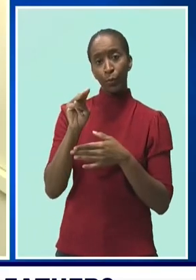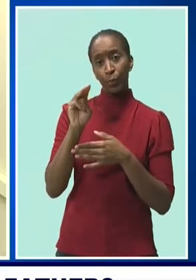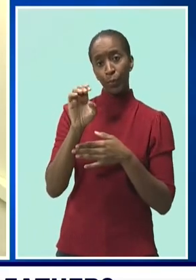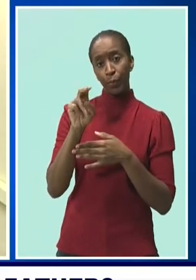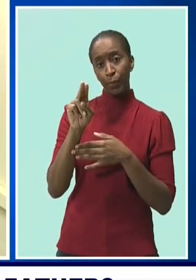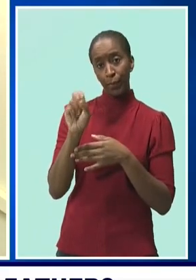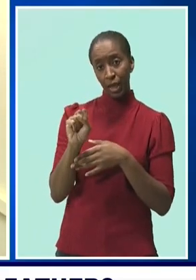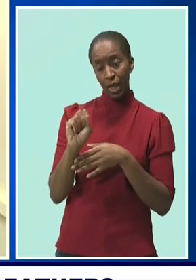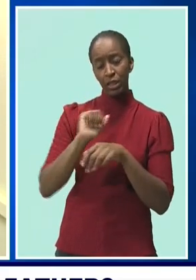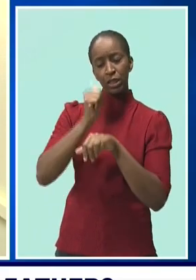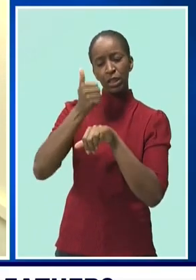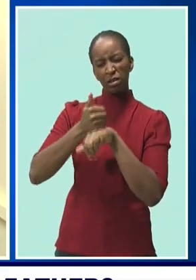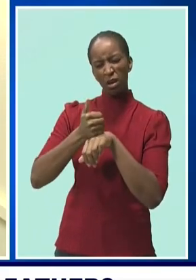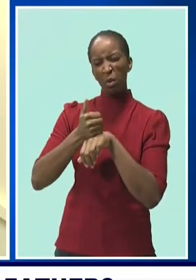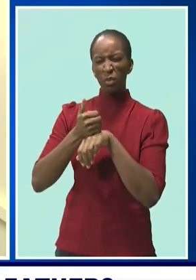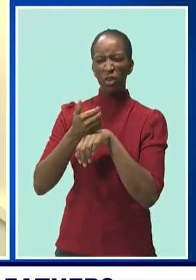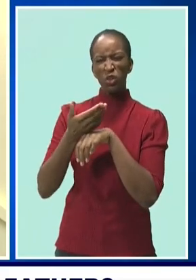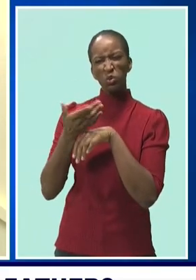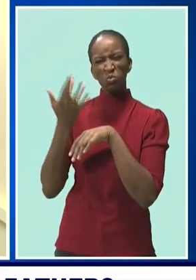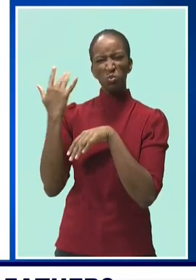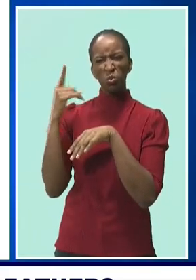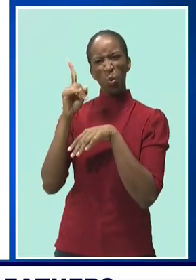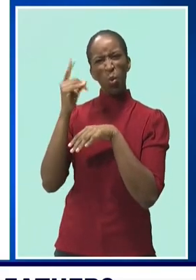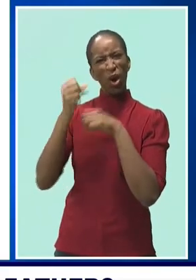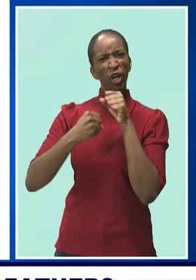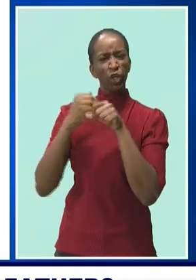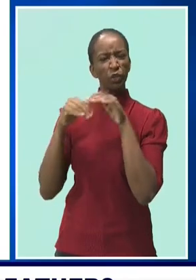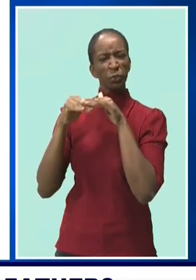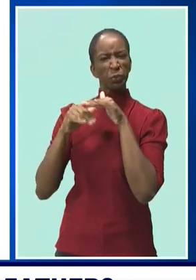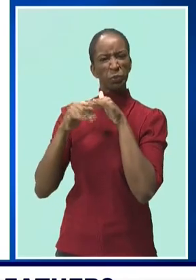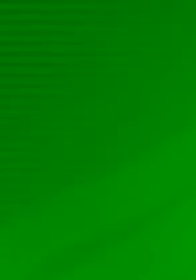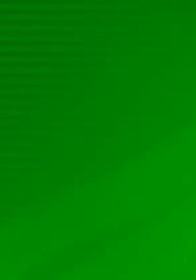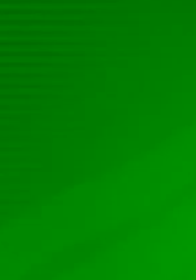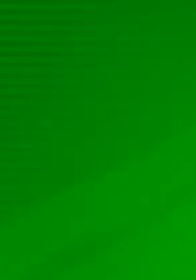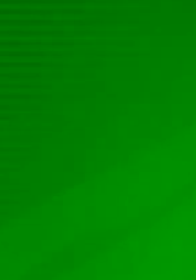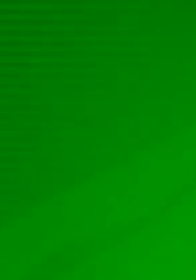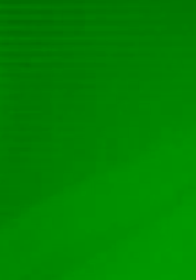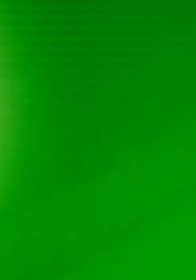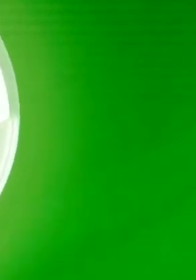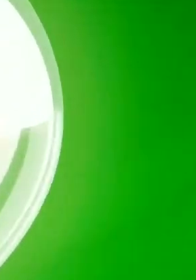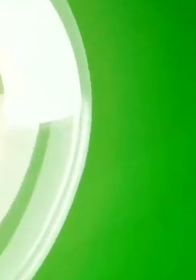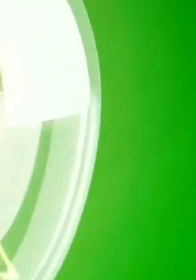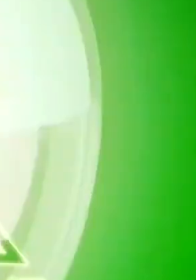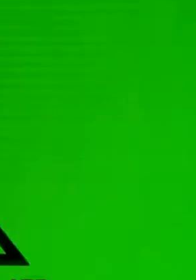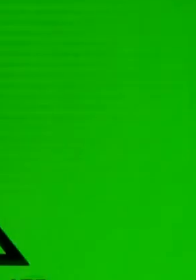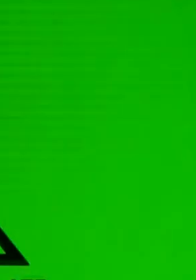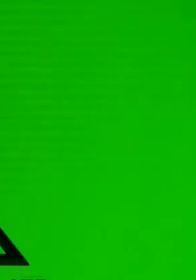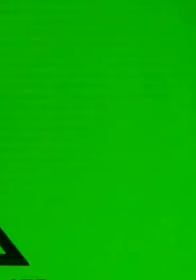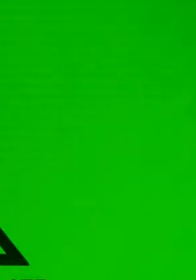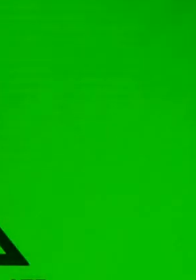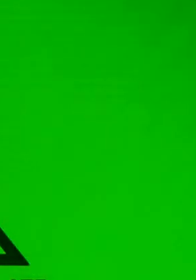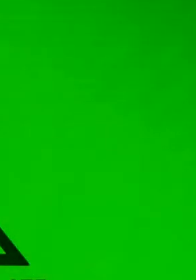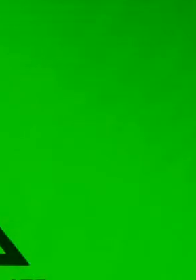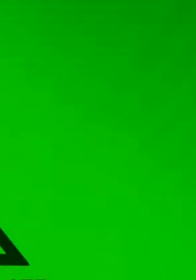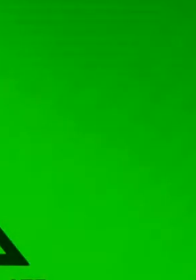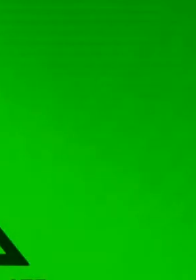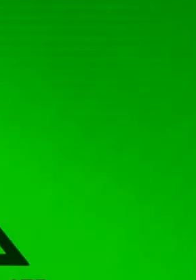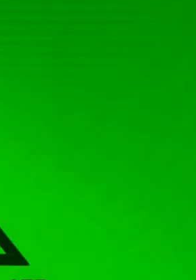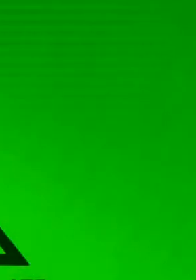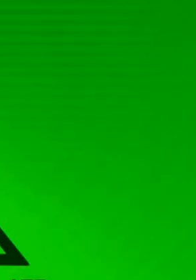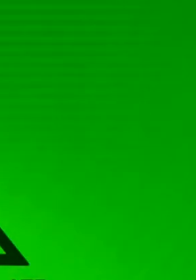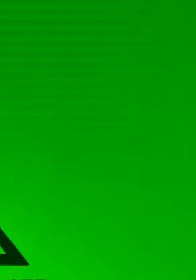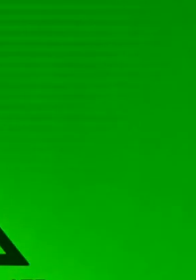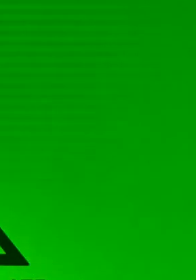established under a year ago. Rhian Phillips. Tip of the day is brought to you by Cooperators General Insurance